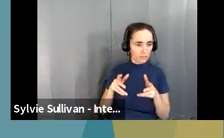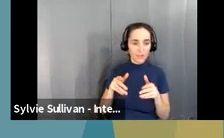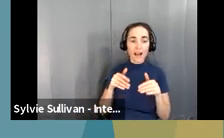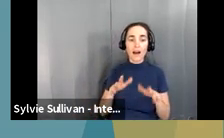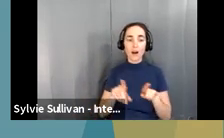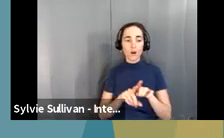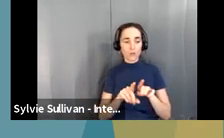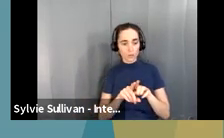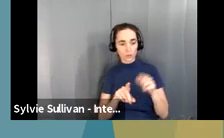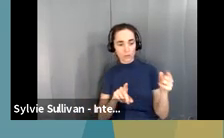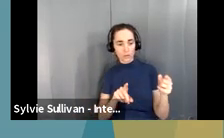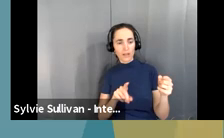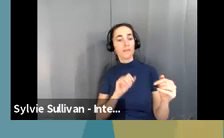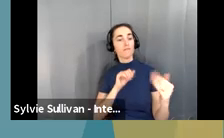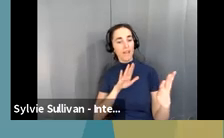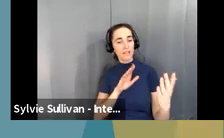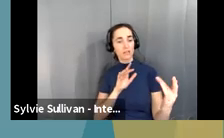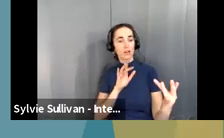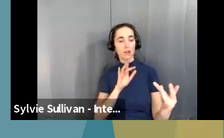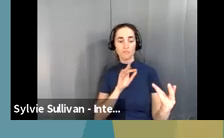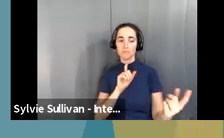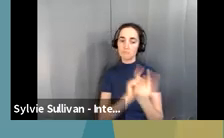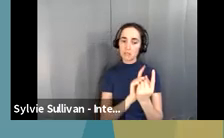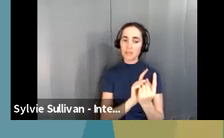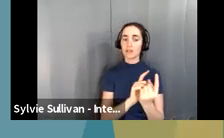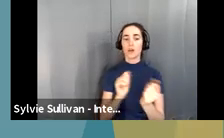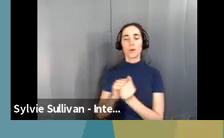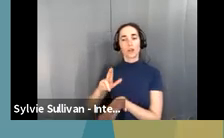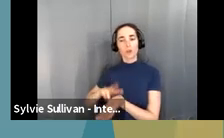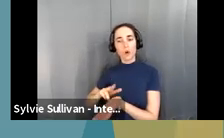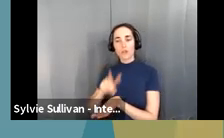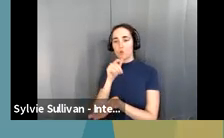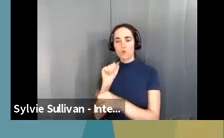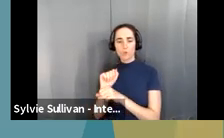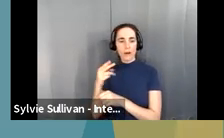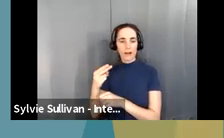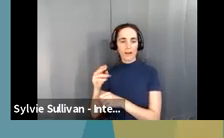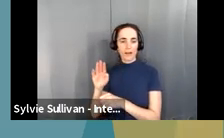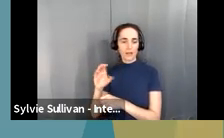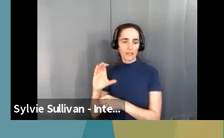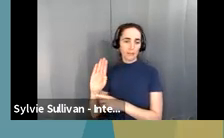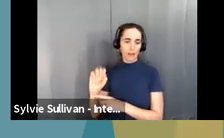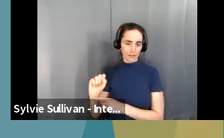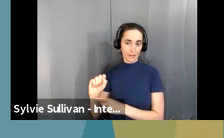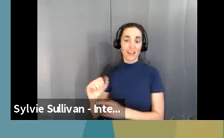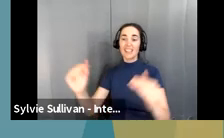some of the ones that, um, are more worthy of mentioning and highlighting. And in the next slide,